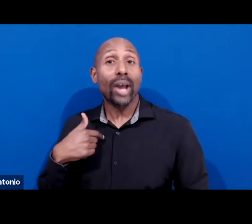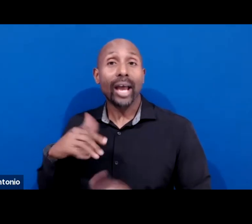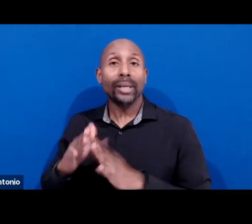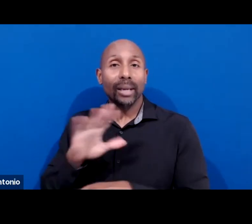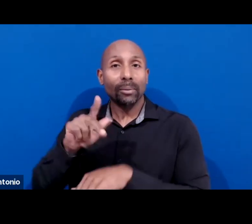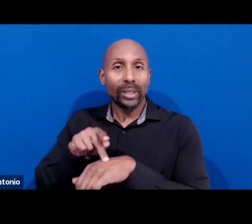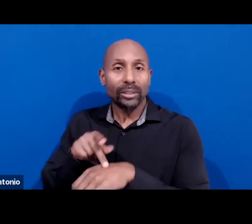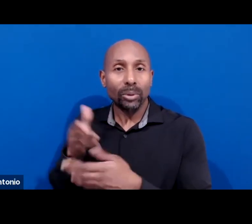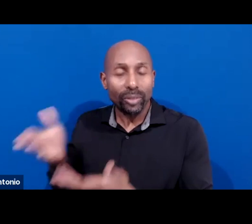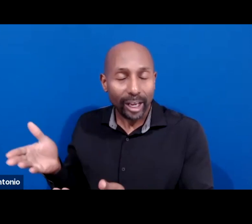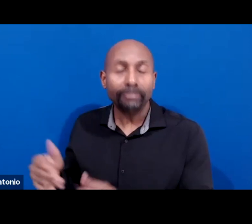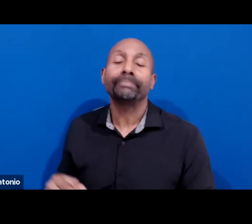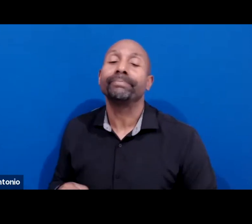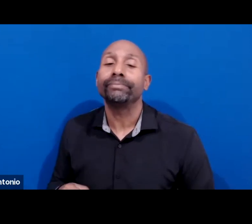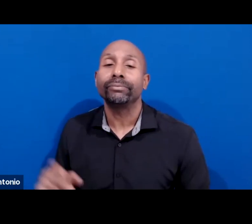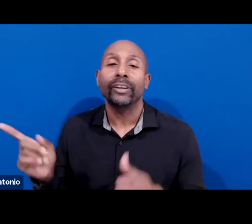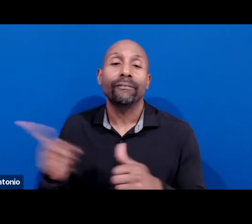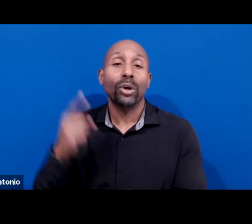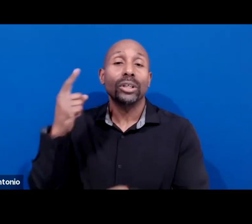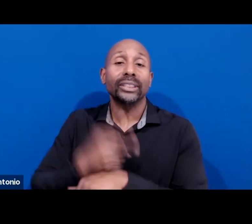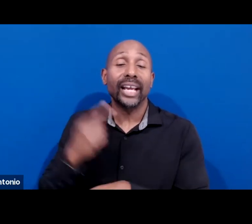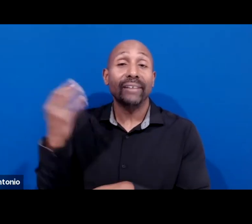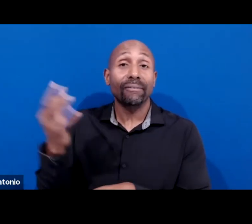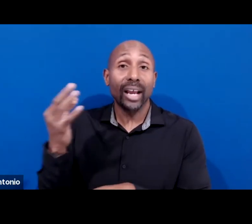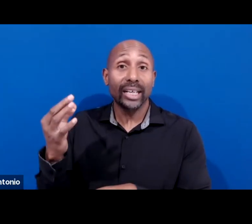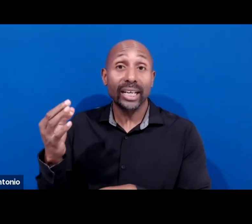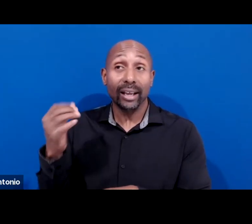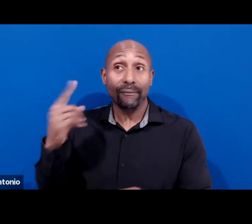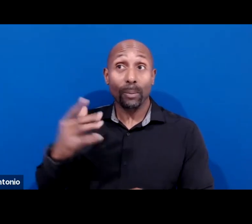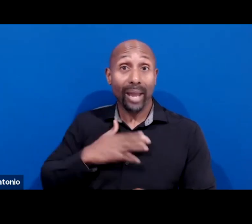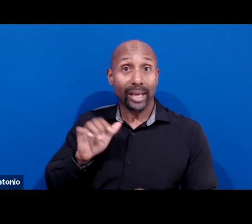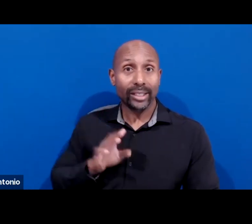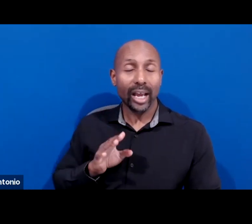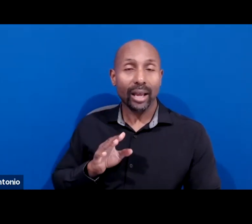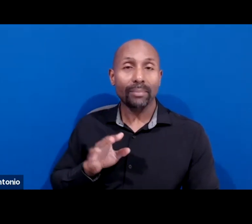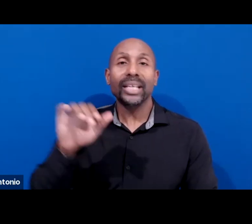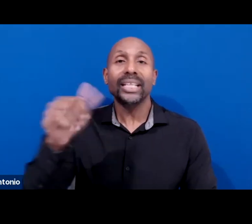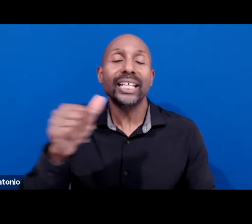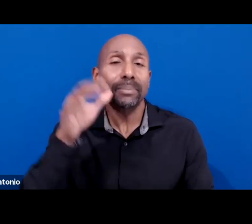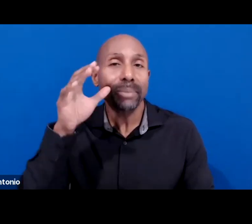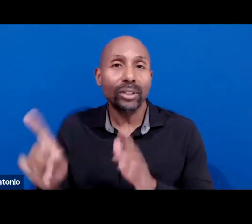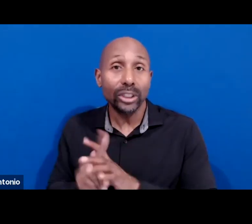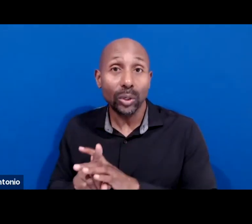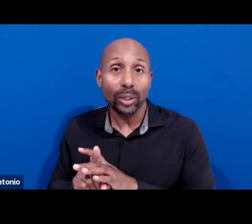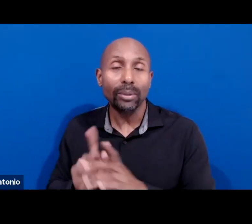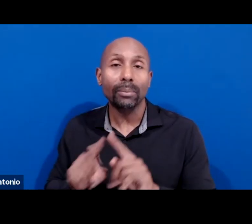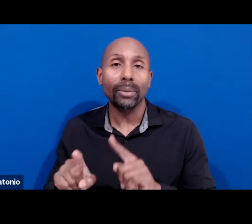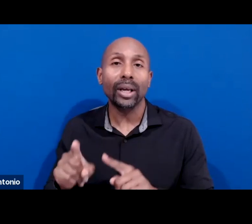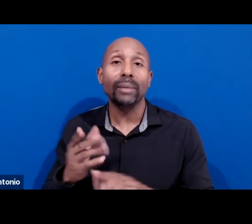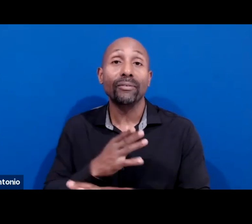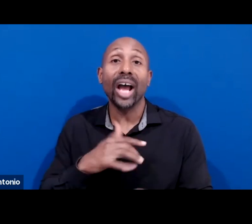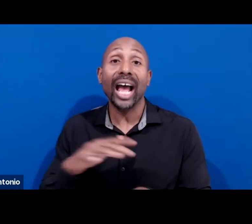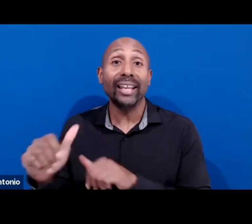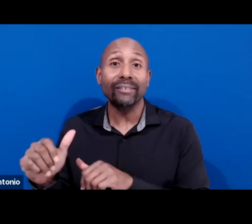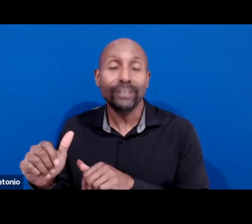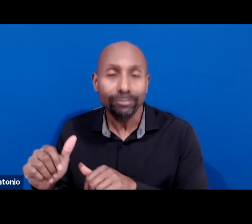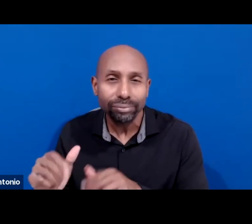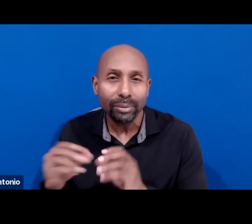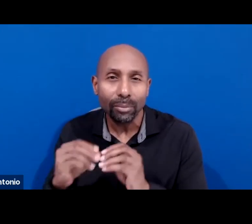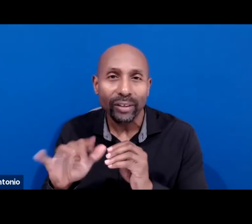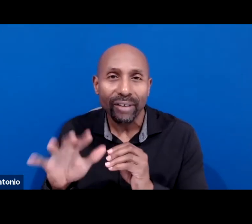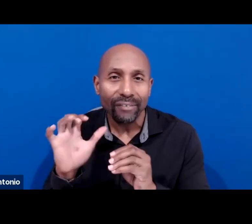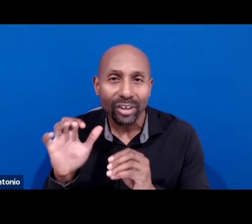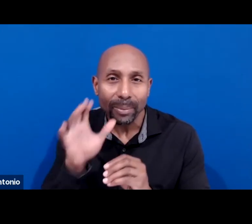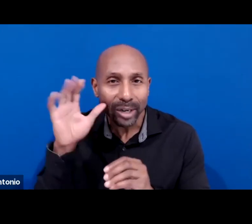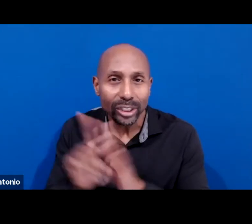family Friday I had 10 parents came. And by the time I left 10 years later, we had 500 parents coming. What